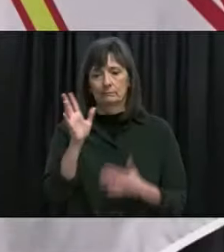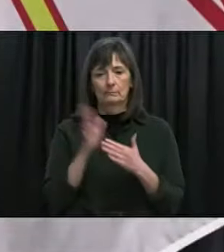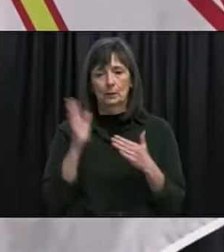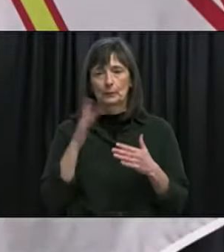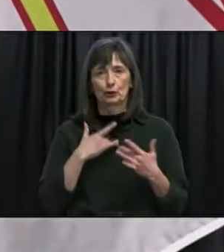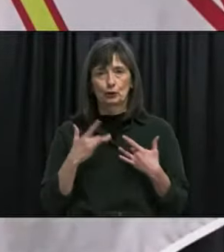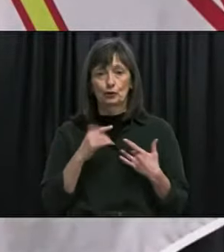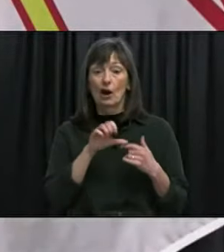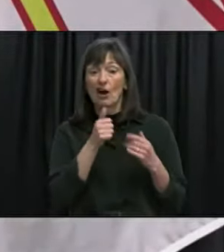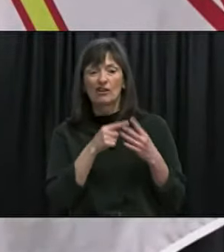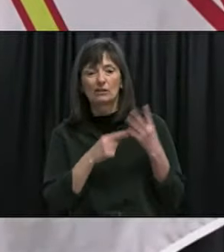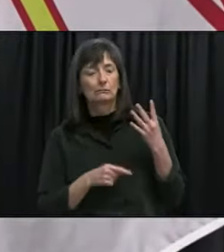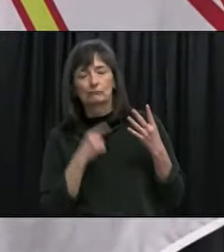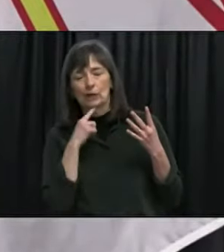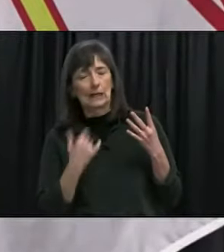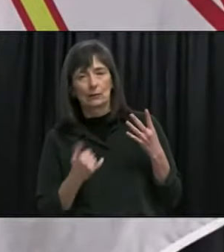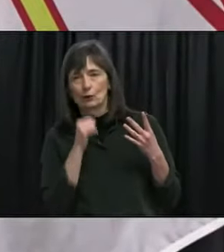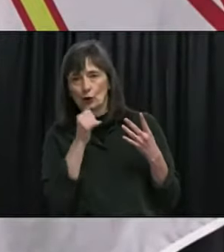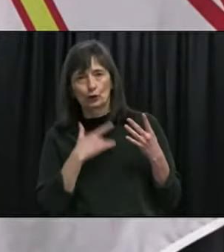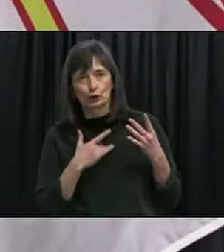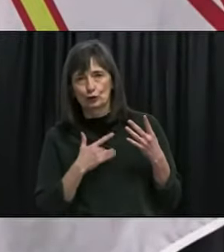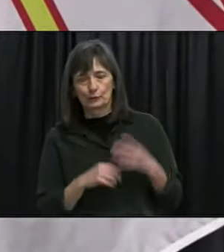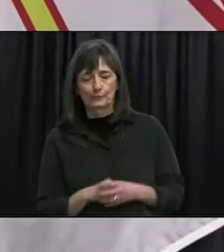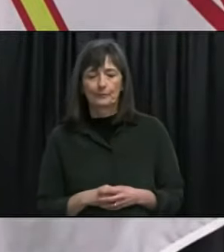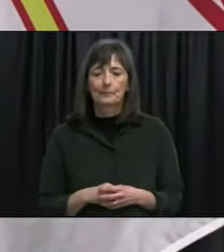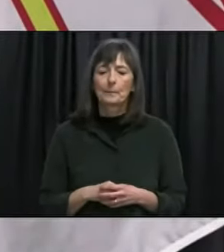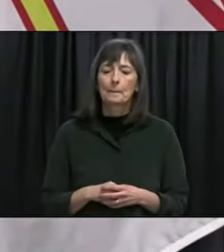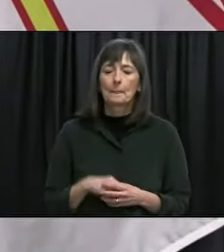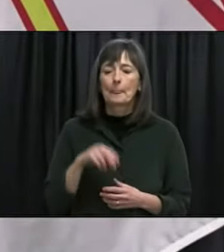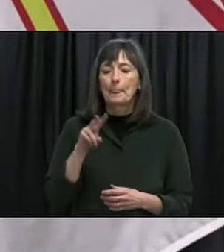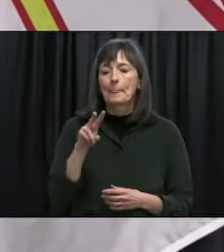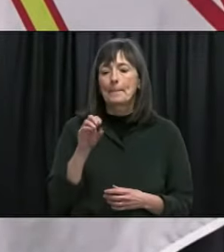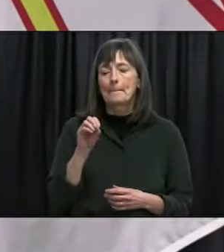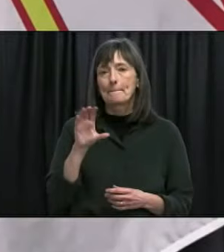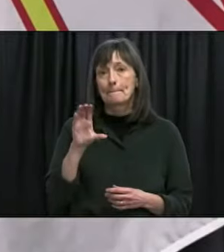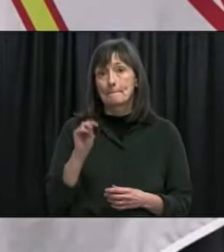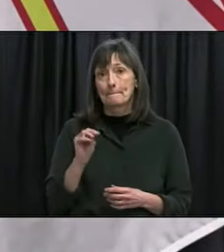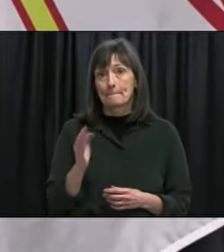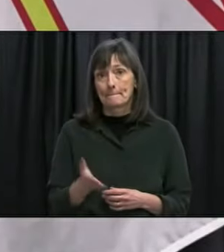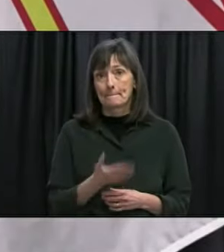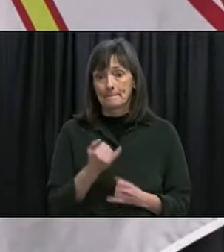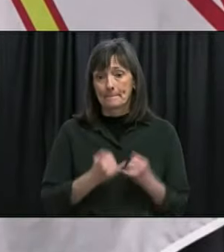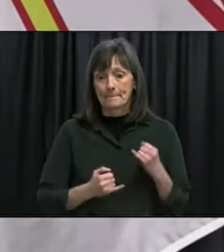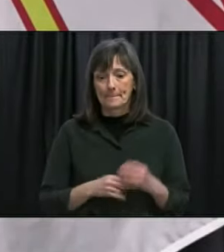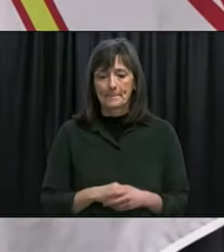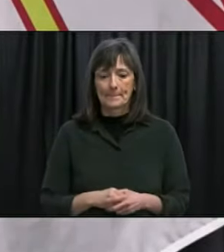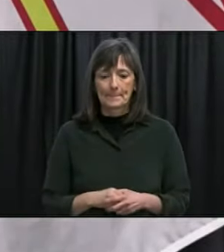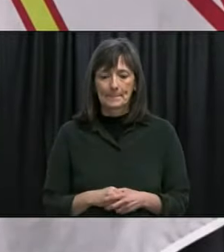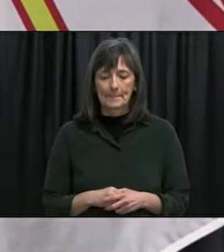Okay thank you Richard Duggan with VOCM do you have a final question